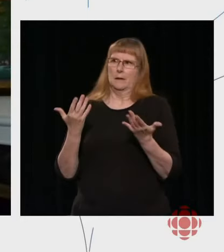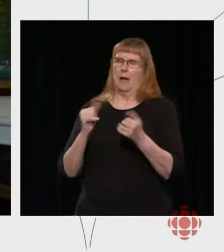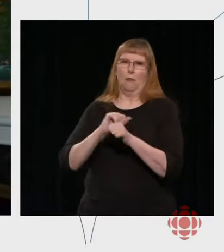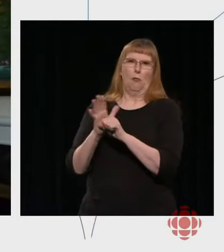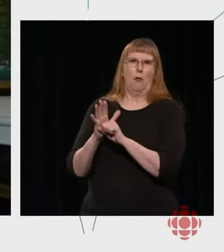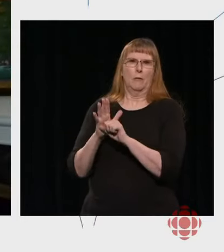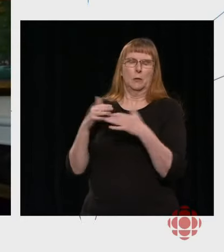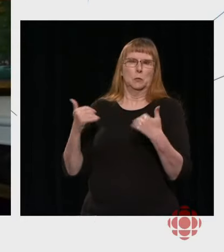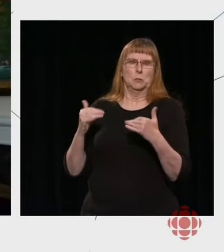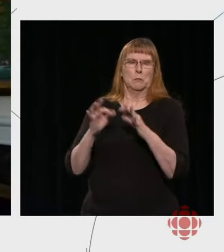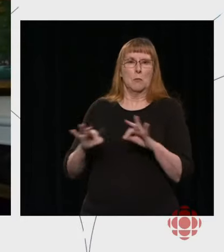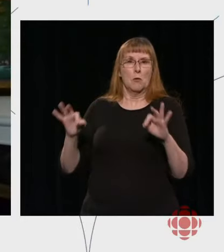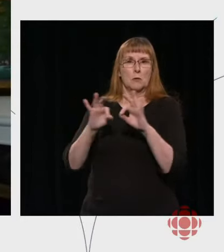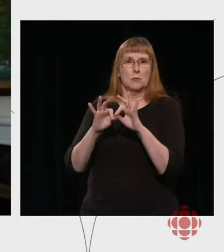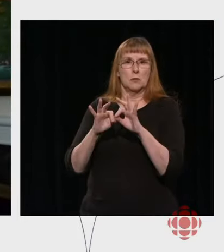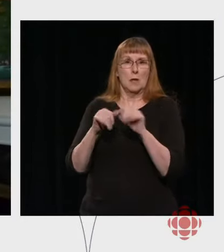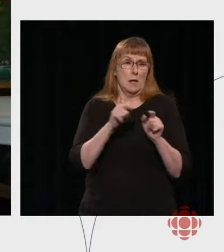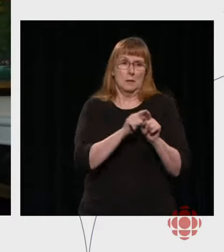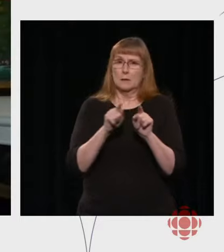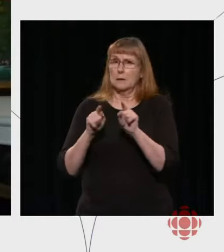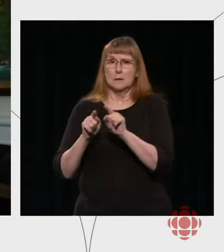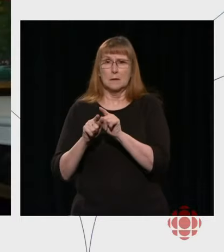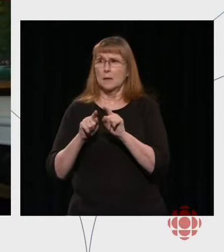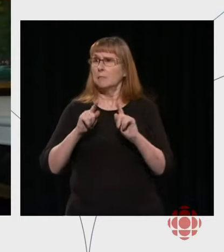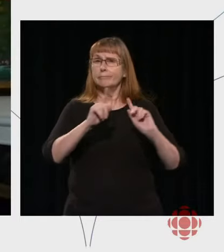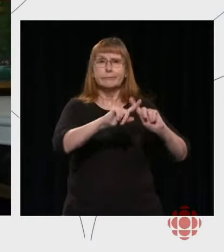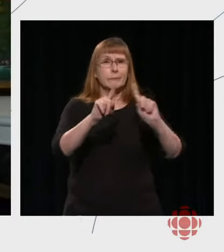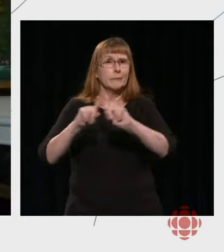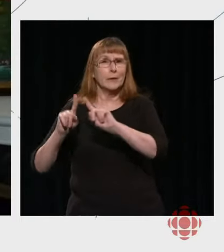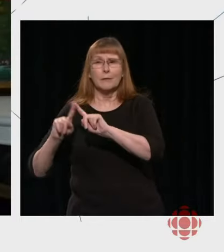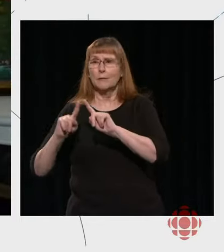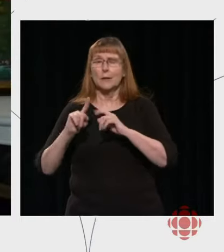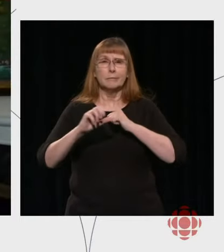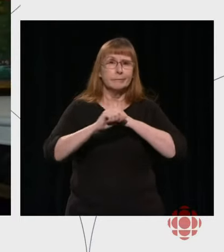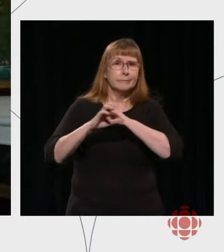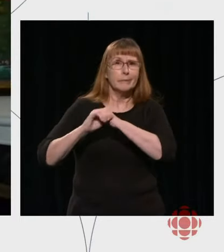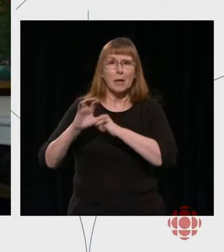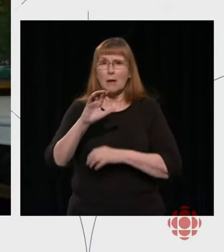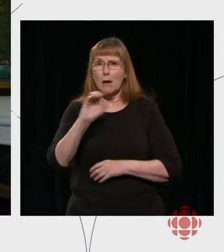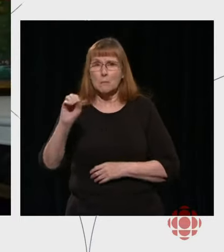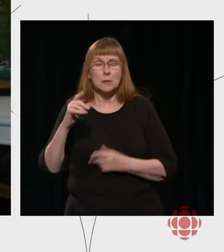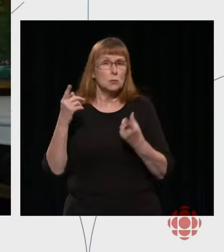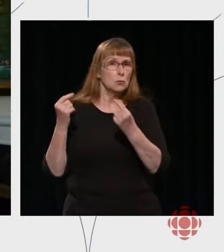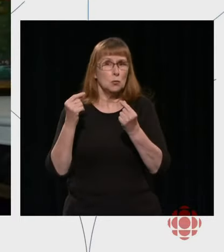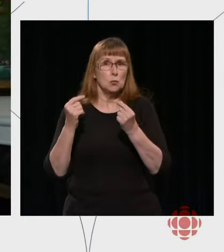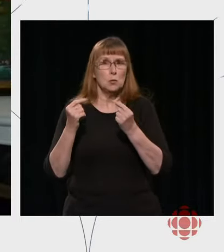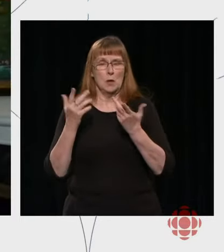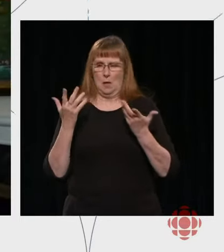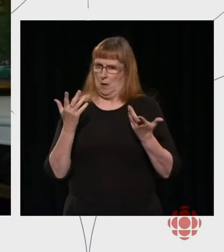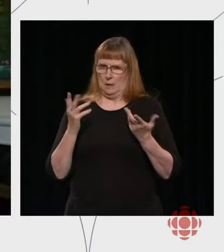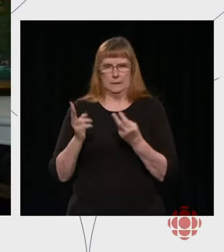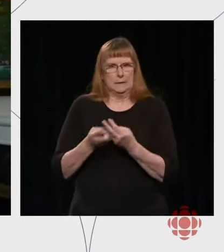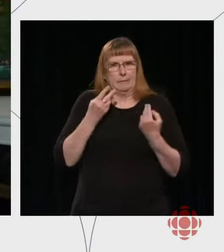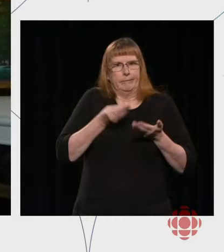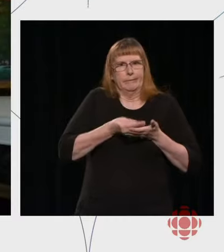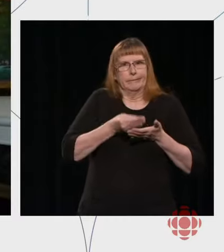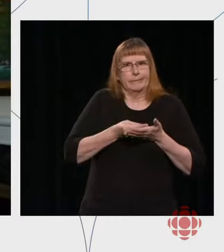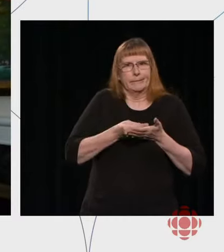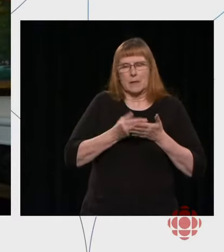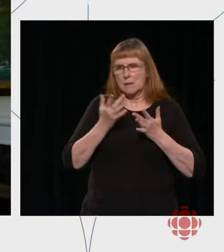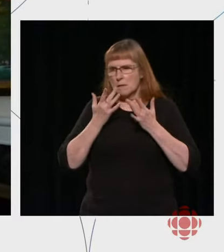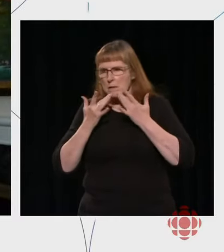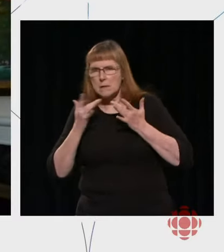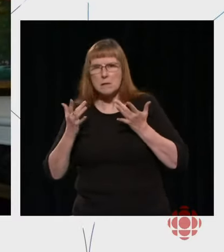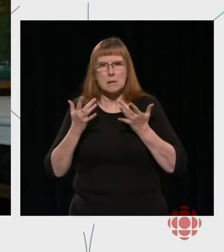like all the colleagues, all our colleagues in the media industry, reduced costs wherever possible. We froze